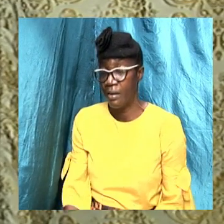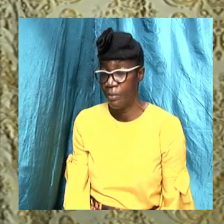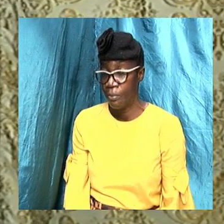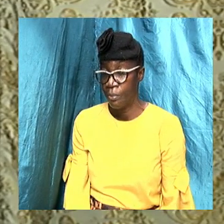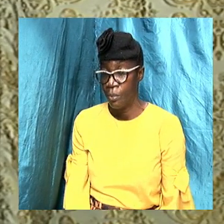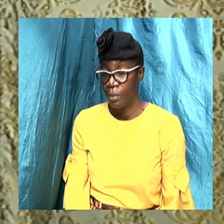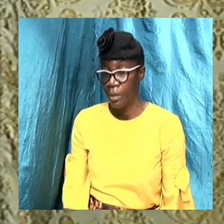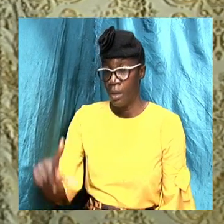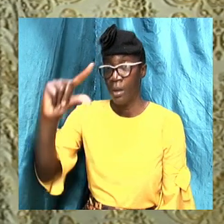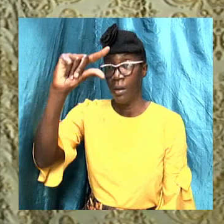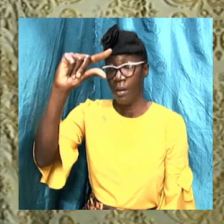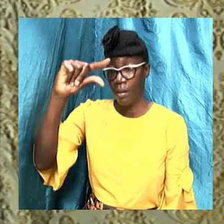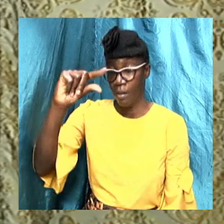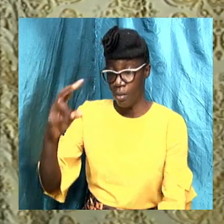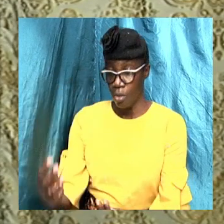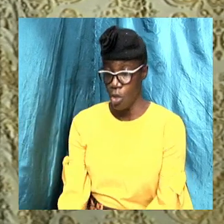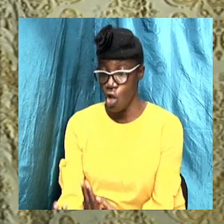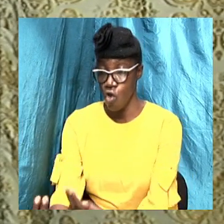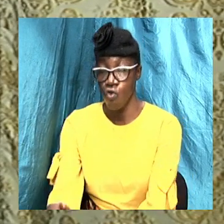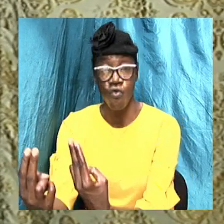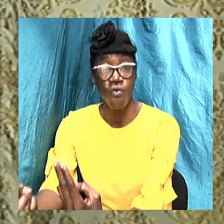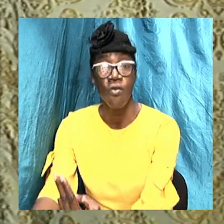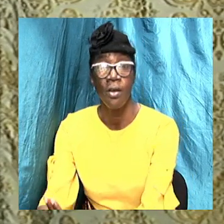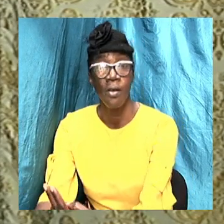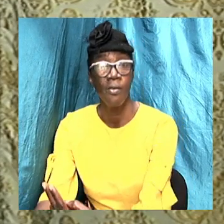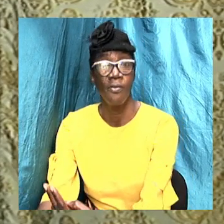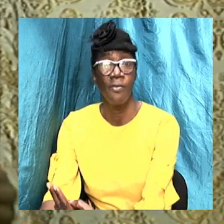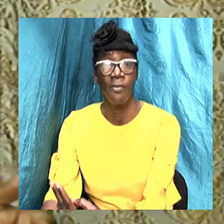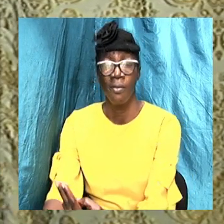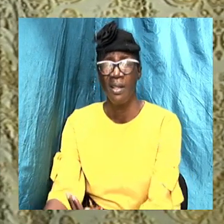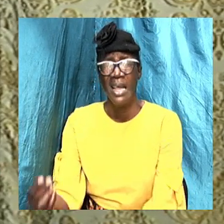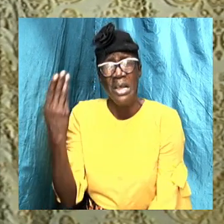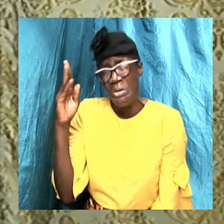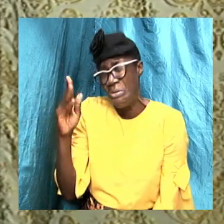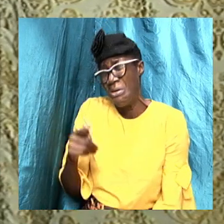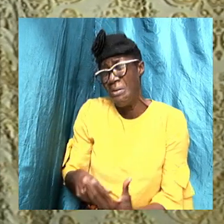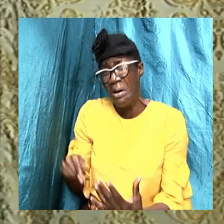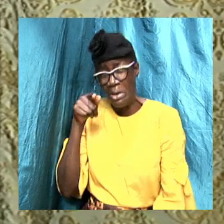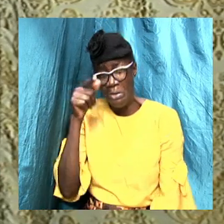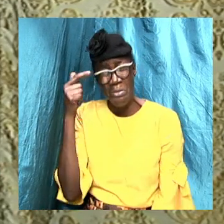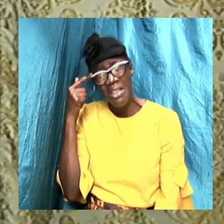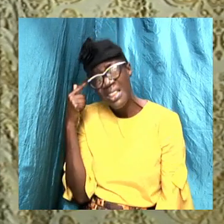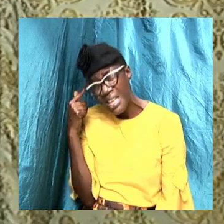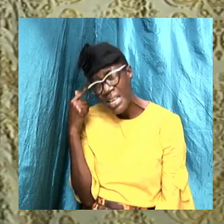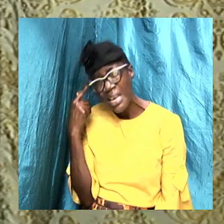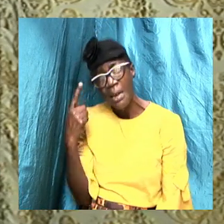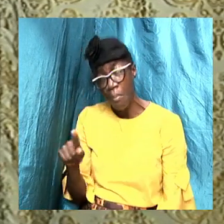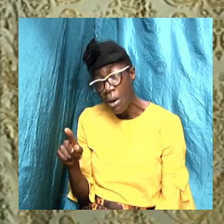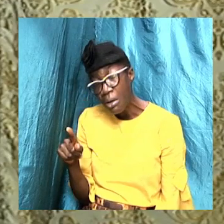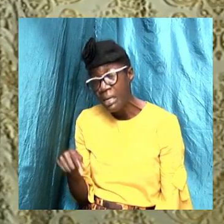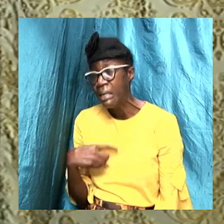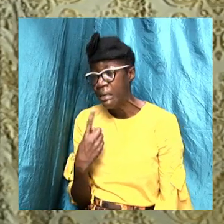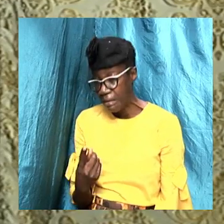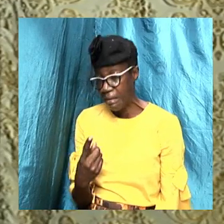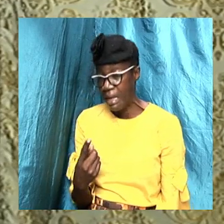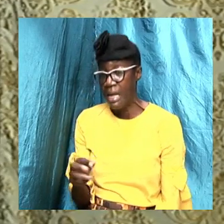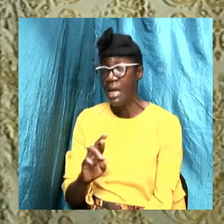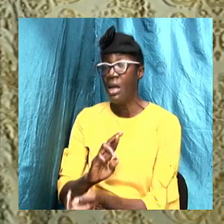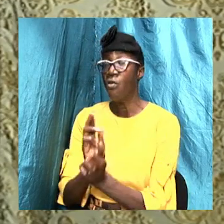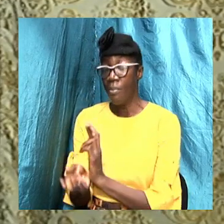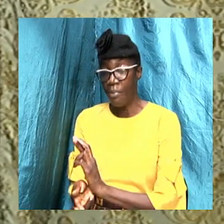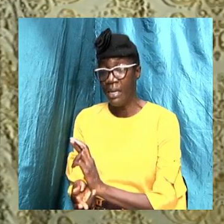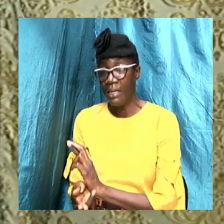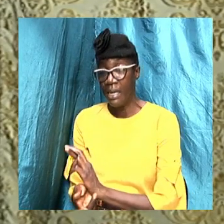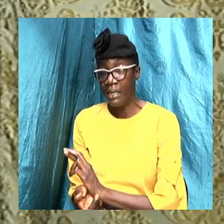anyone right now. I don't know what it is that you might be contemplating on. But I would suggest that repentance is something